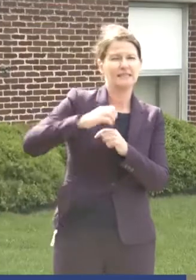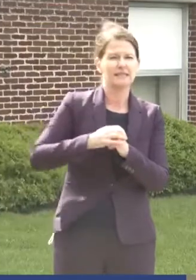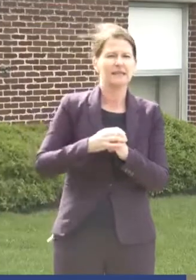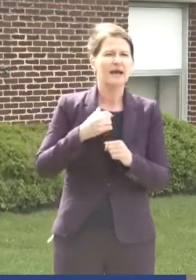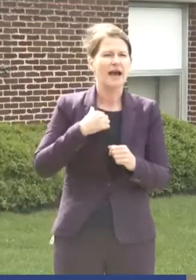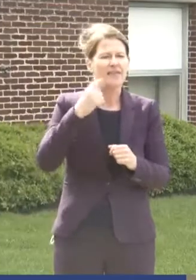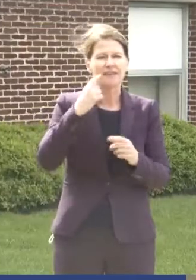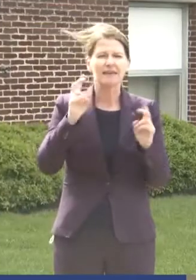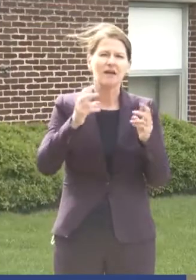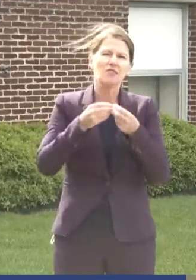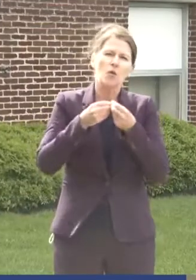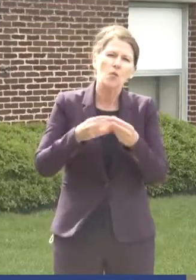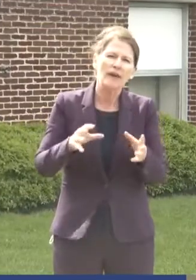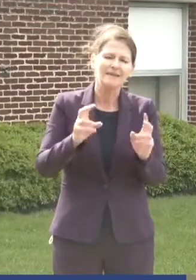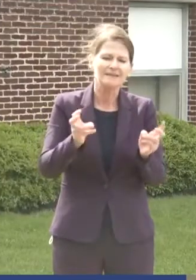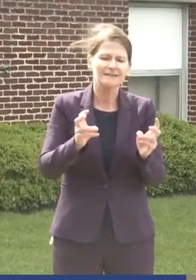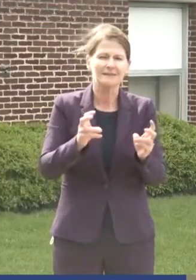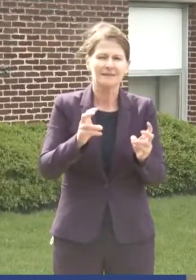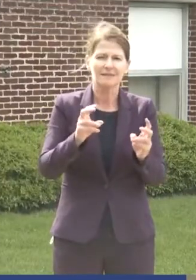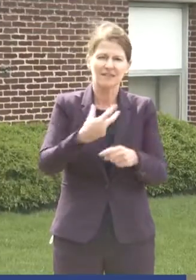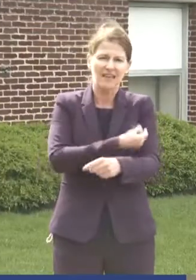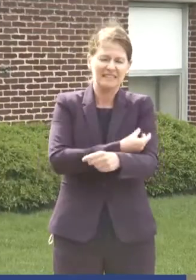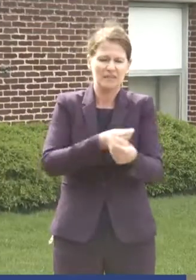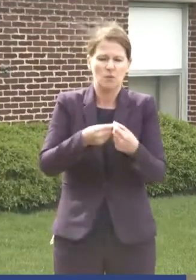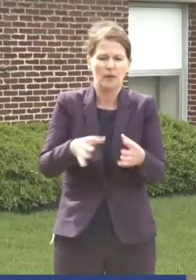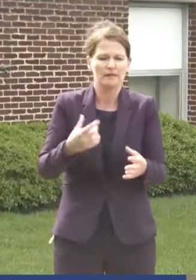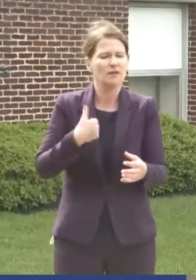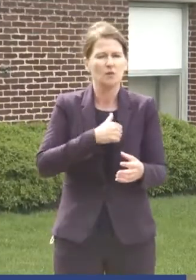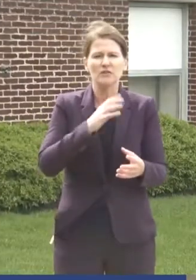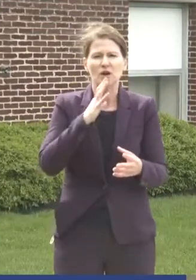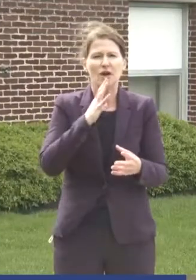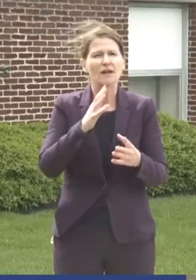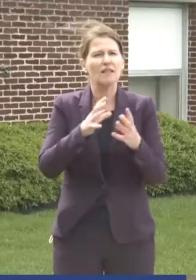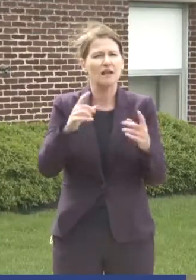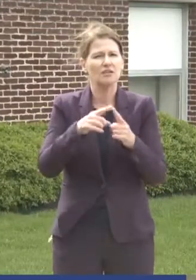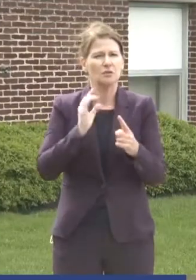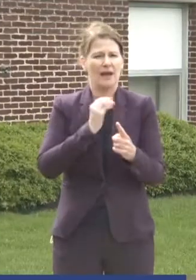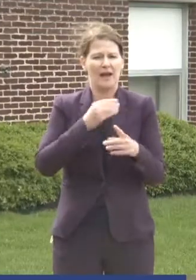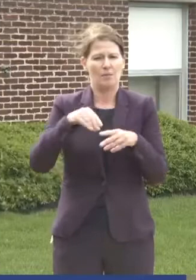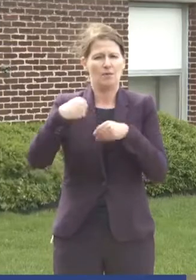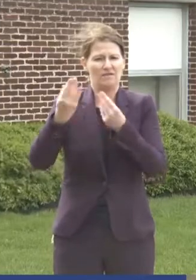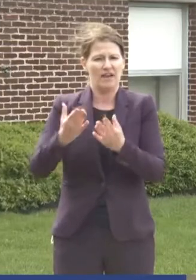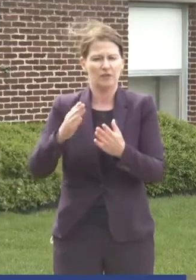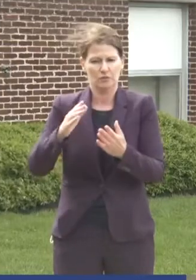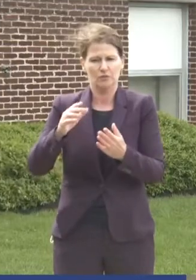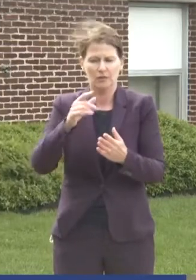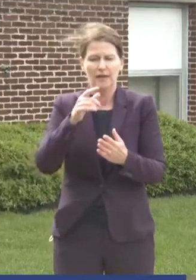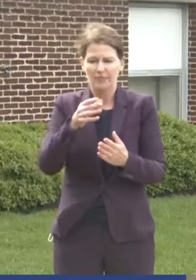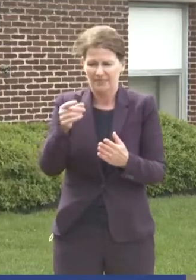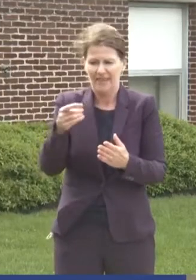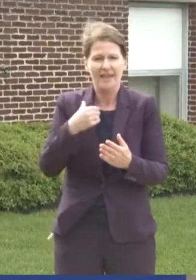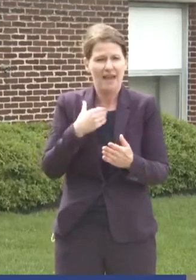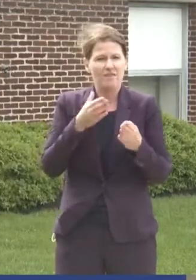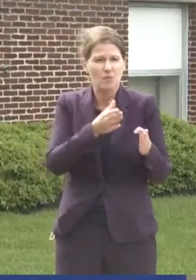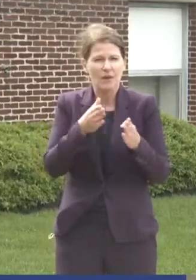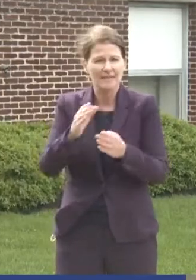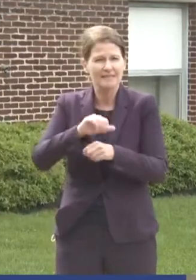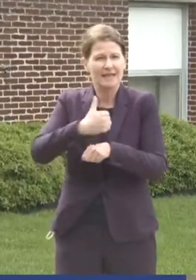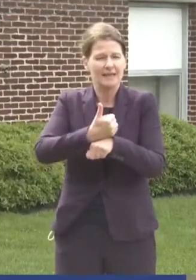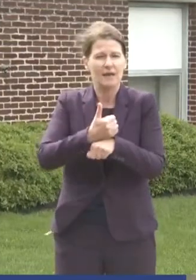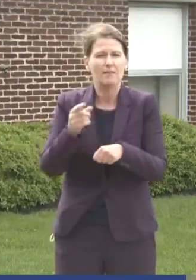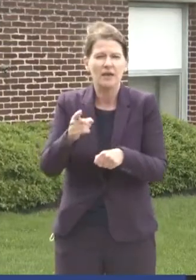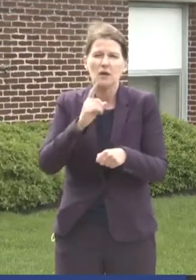the waste issue, we've talked a lot to our provider community, and they actually have logistics operations set up that they are really